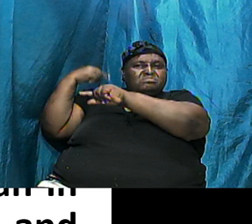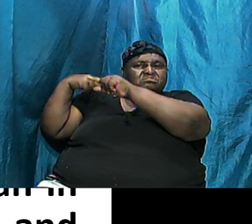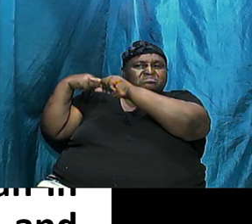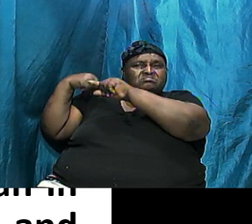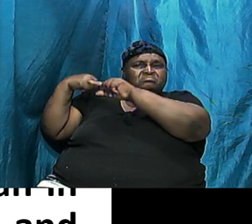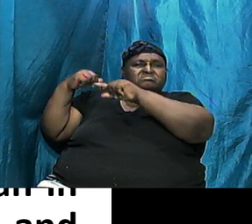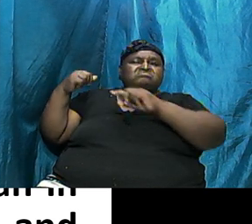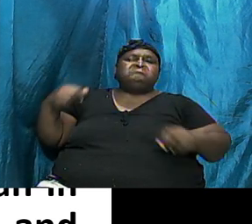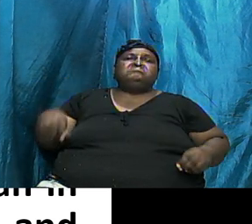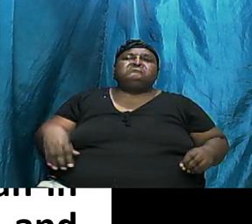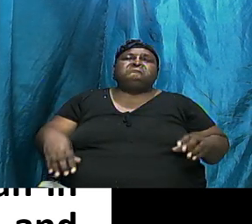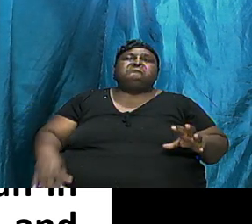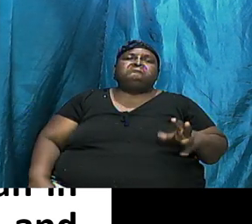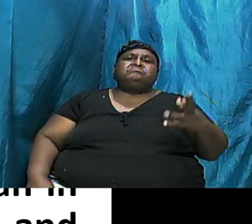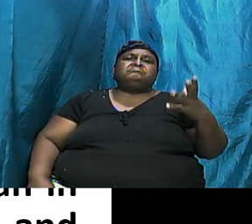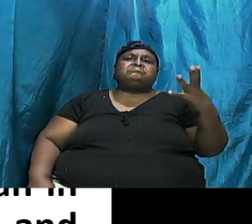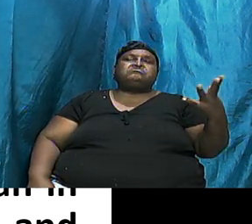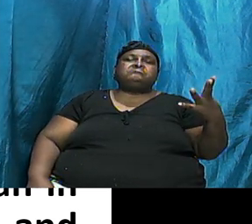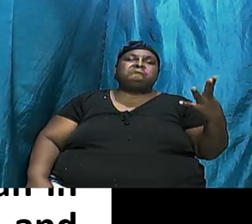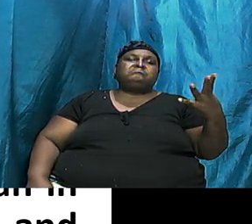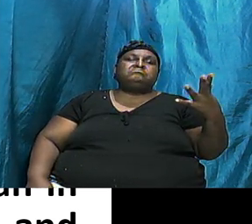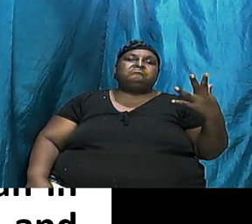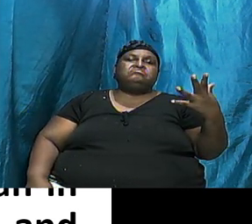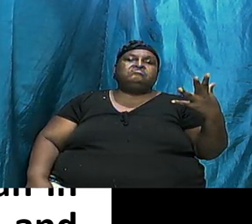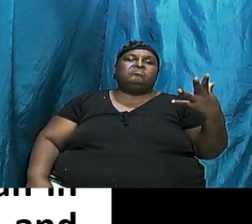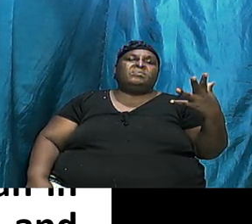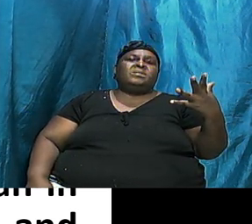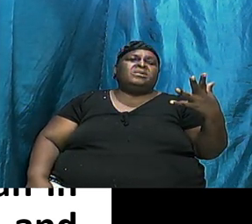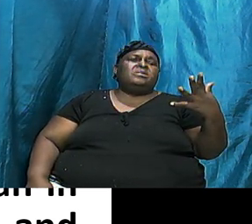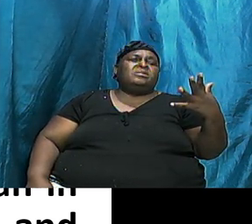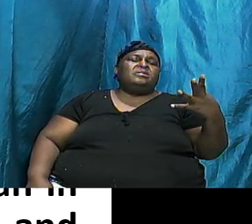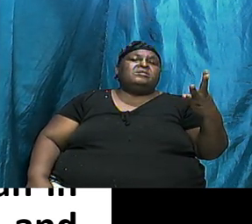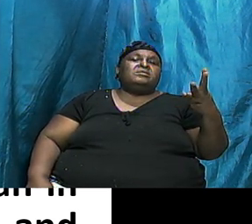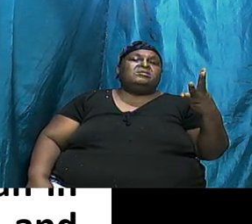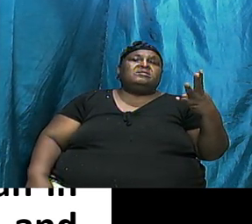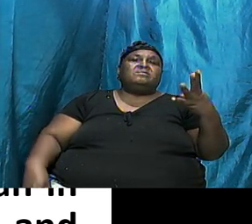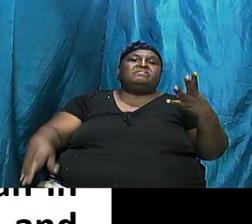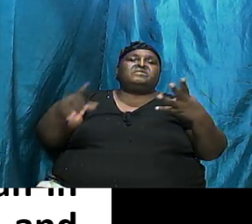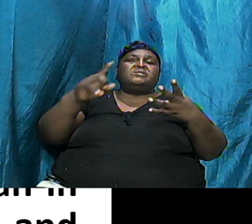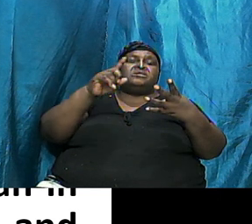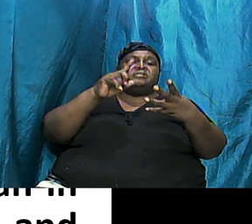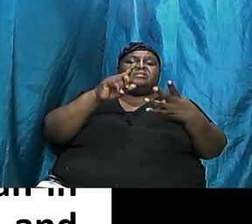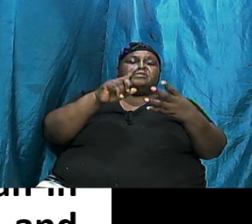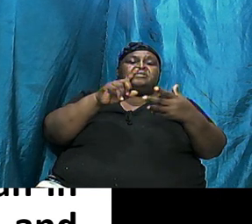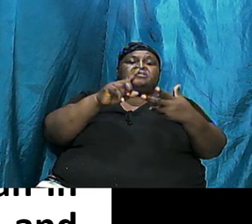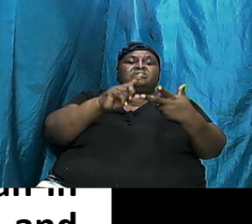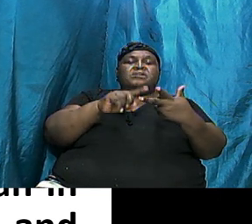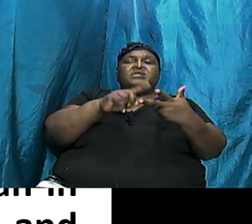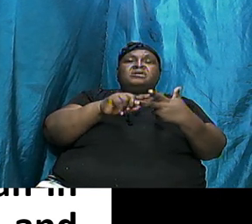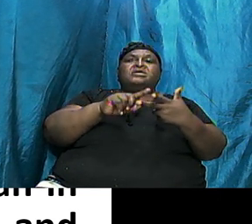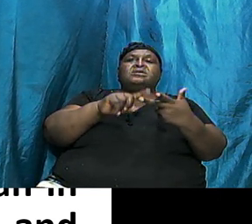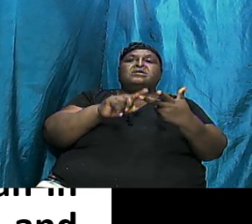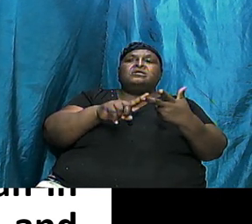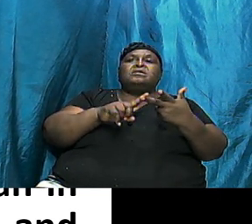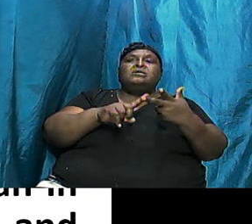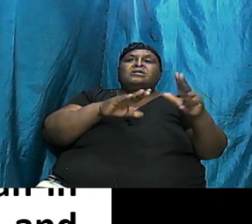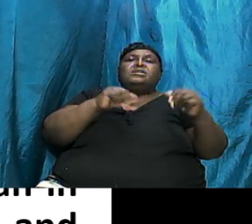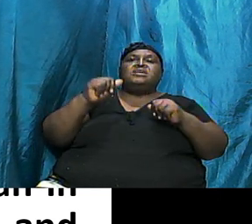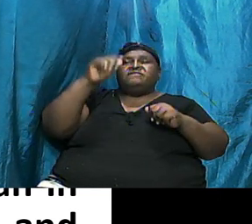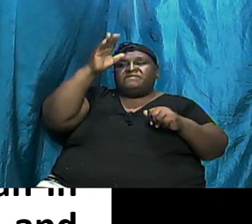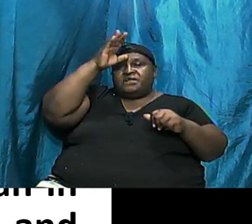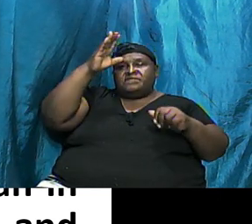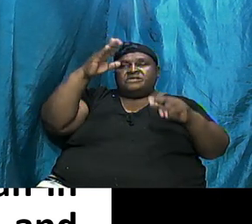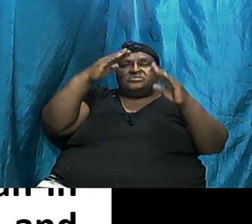Going Back That You Are Familiar With And You Know And Leave Them Three Leave Your Father's House Four